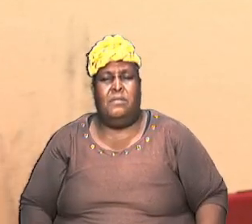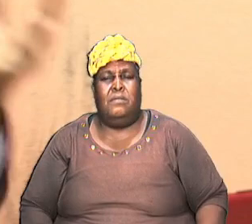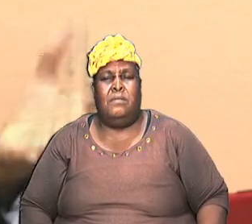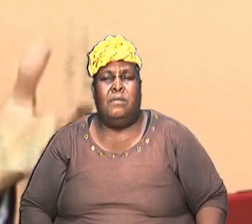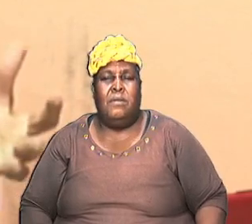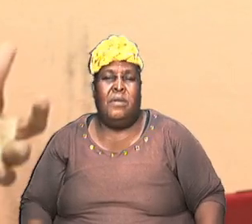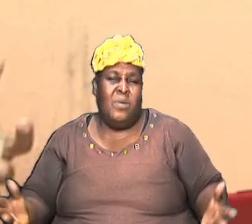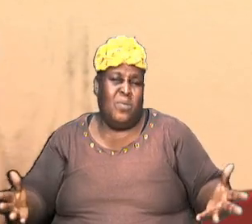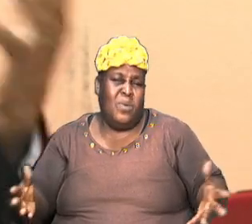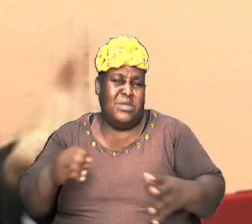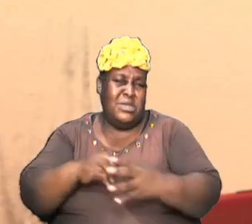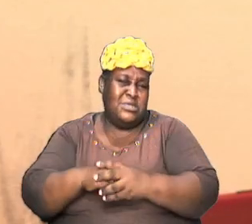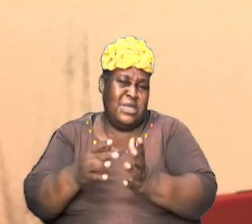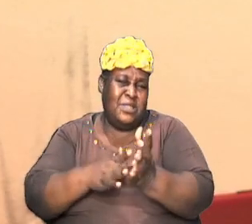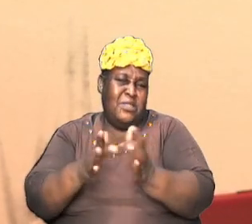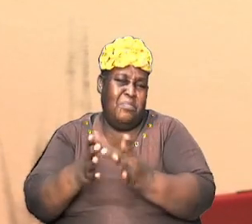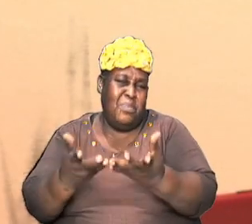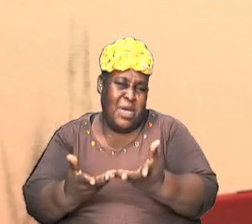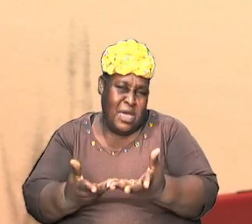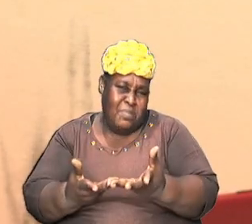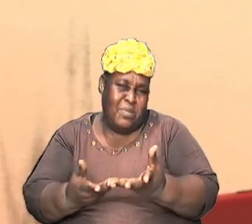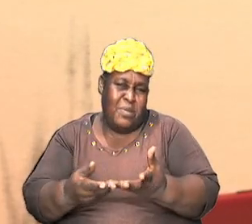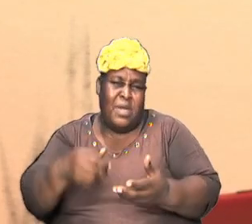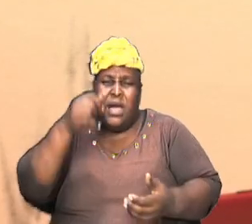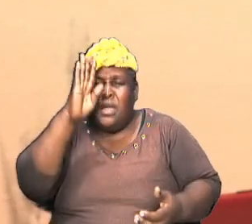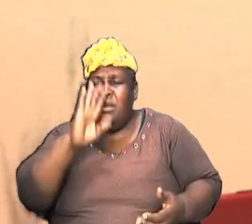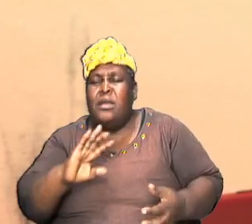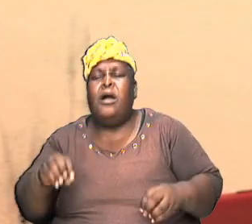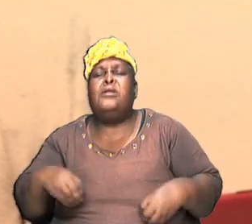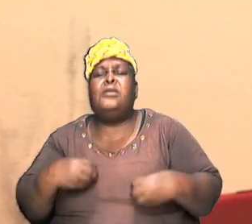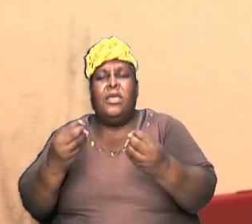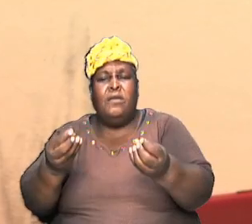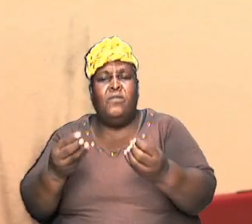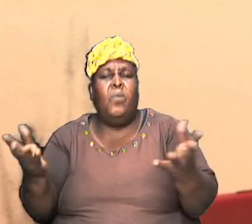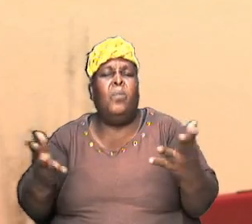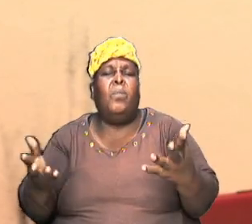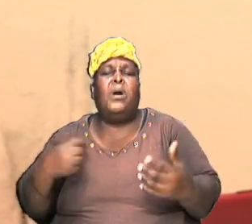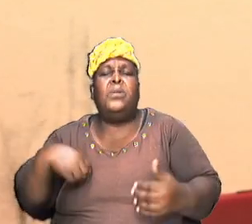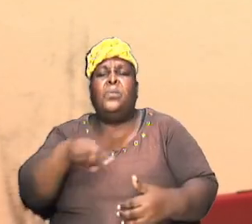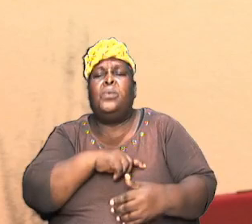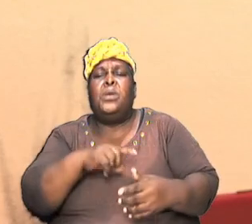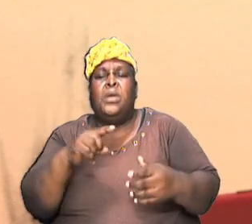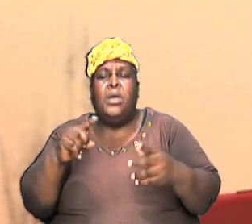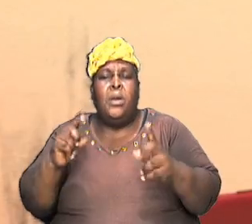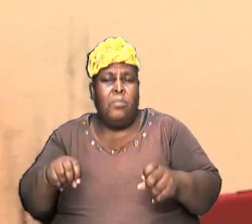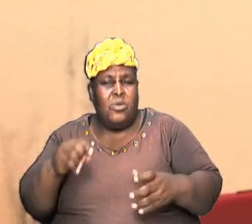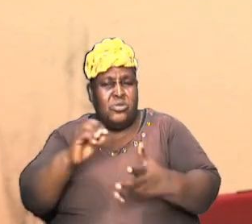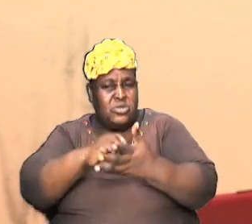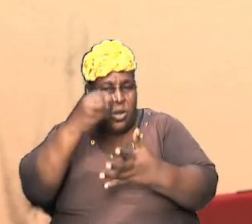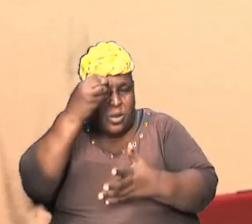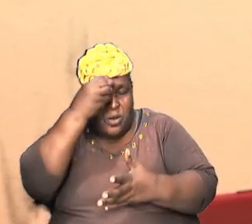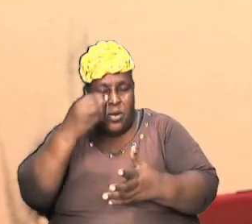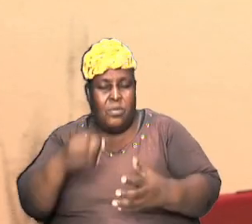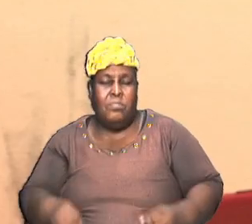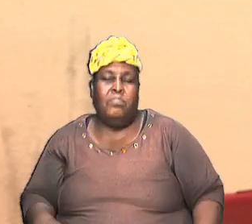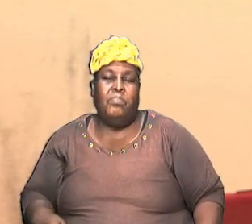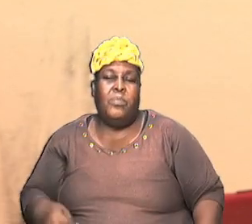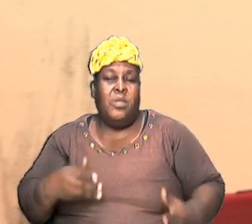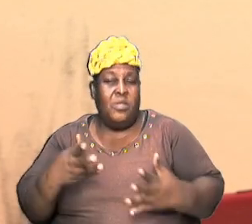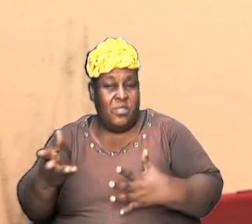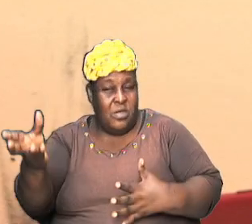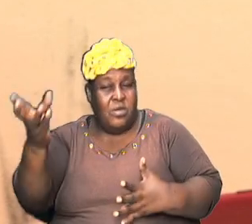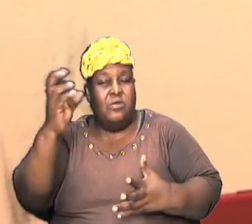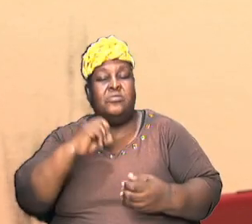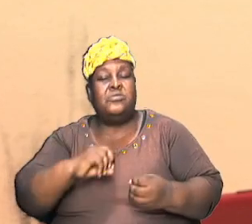what is in the Bible is in the Bible and God has given us what we should have but there is such a book as the book of